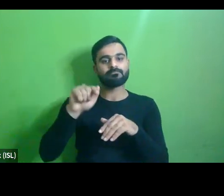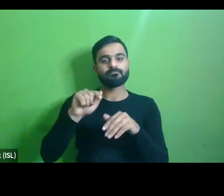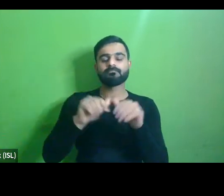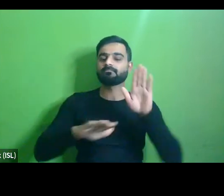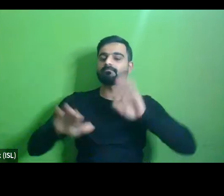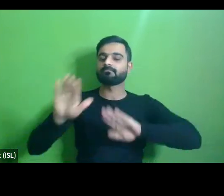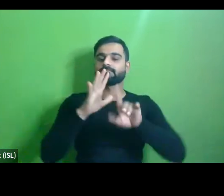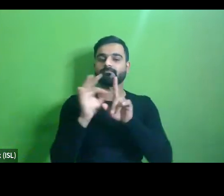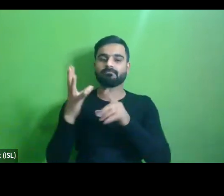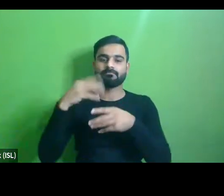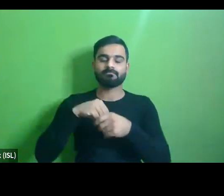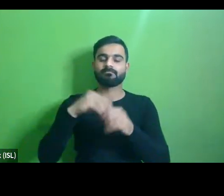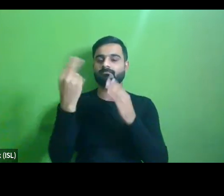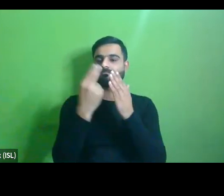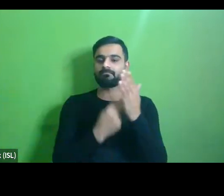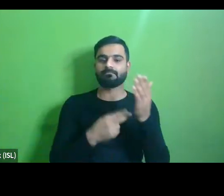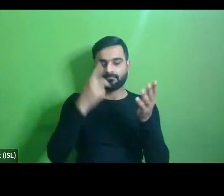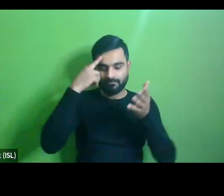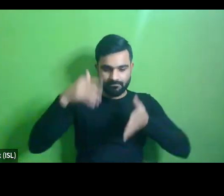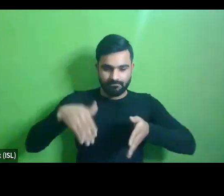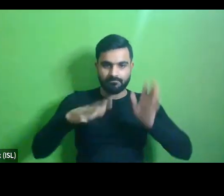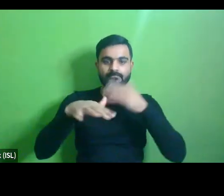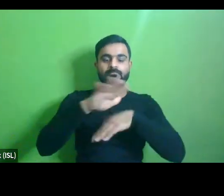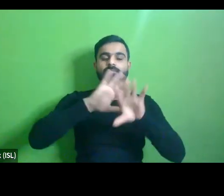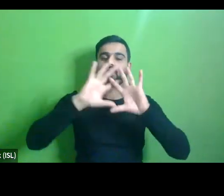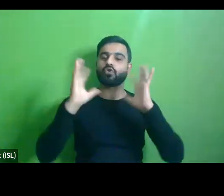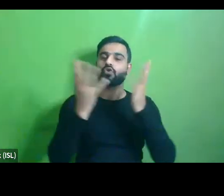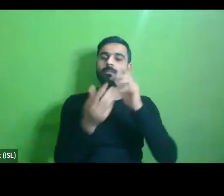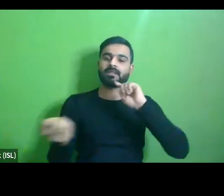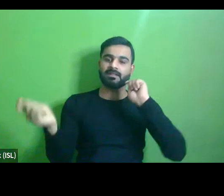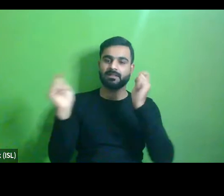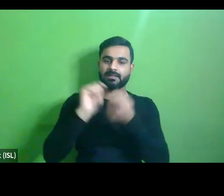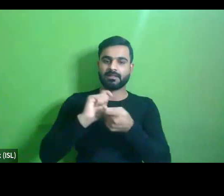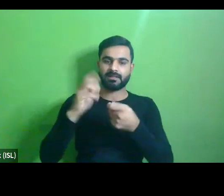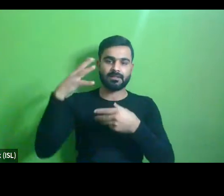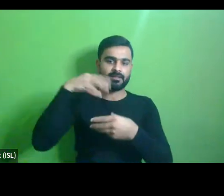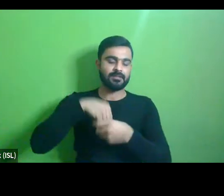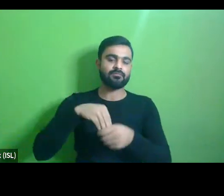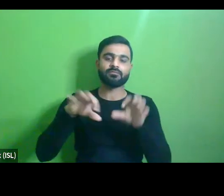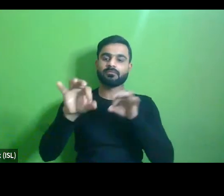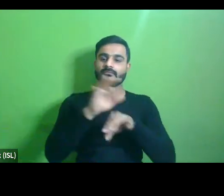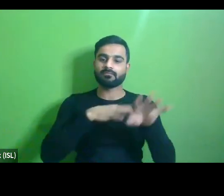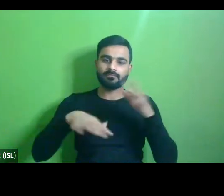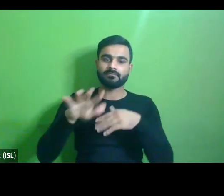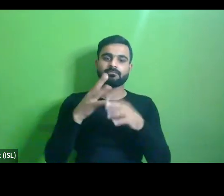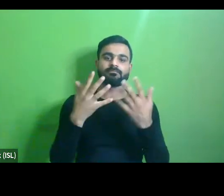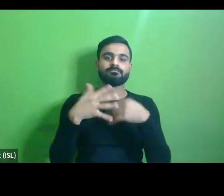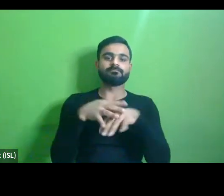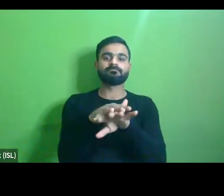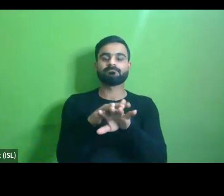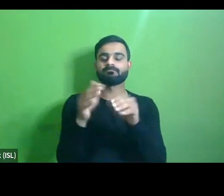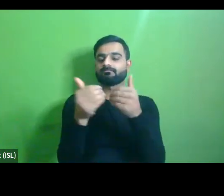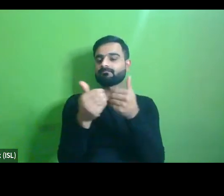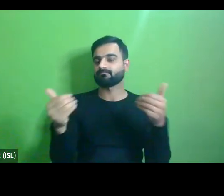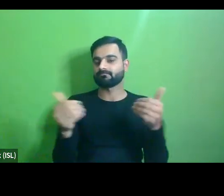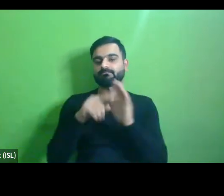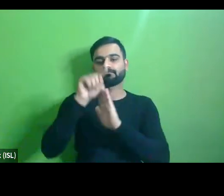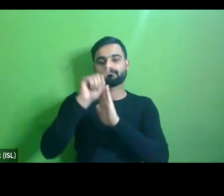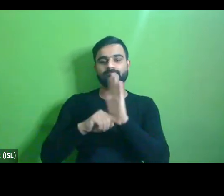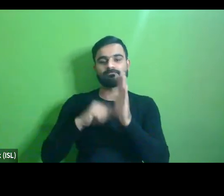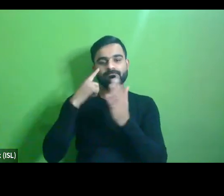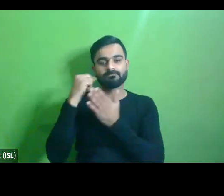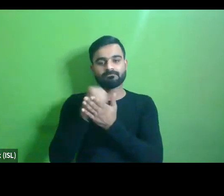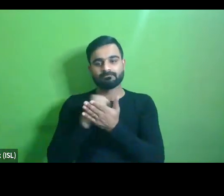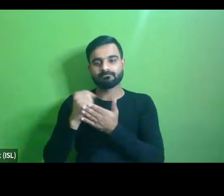and to draft a roadmap for global change that will be driven by cities by closing the gaps between policy and practice